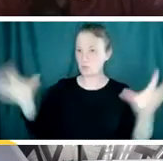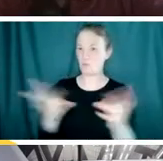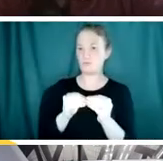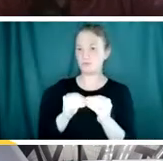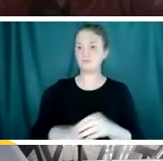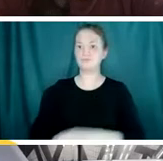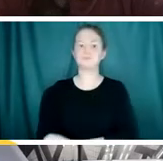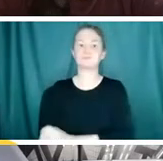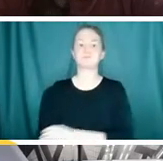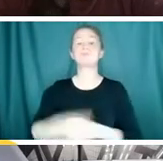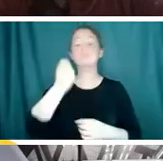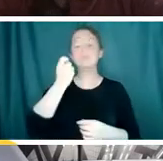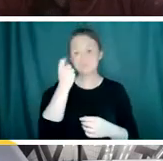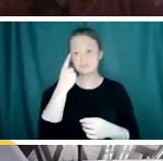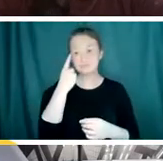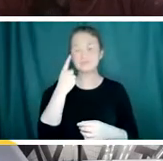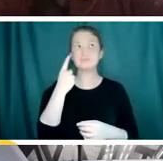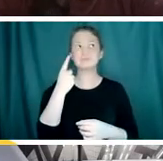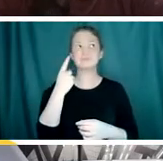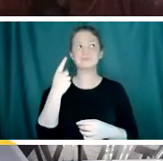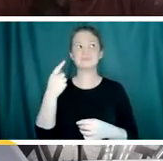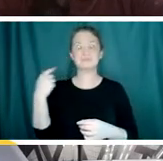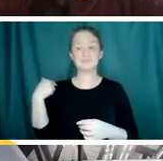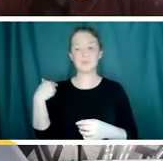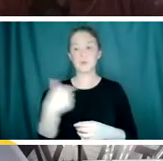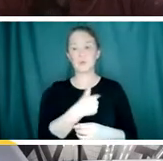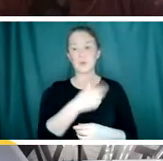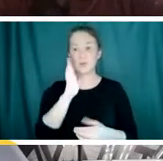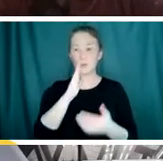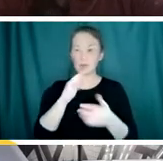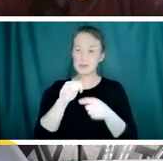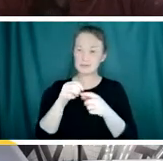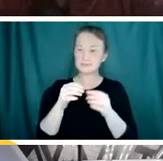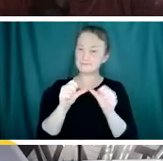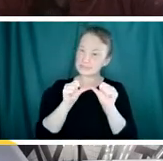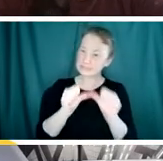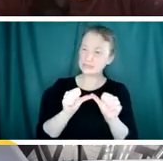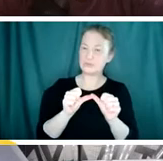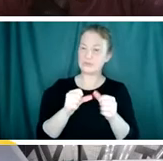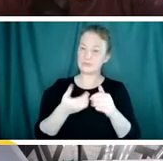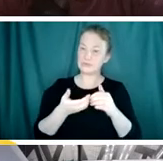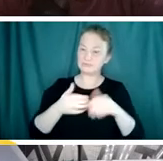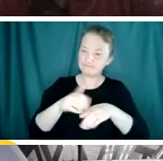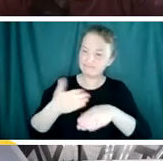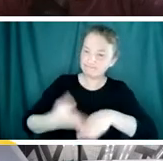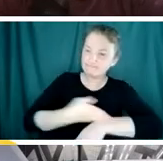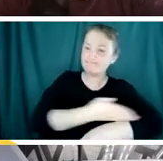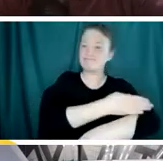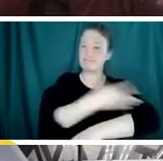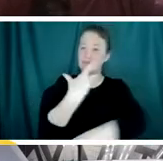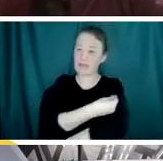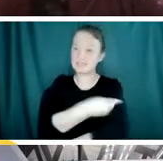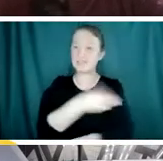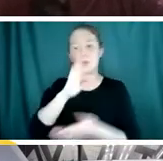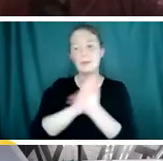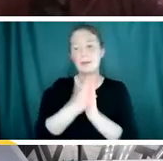we're going to continue trying to improve and refine our vaccines. They will get better with time. We'll get better